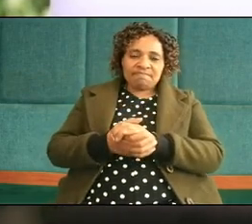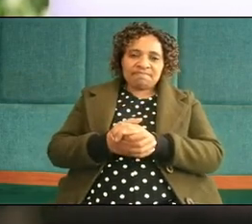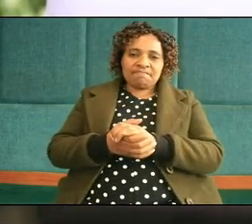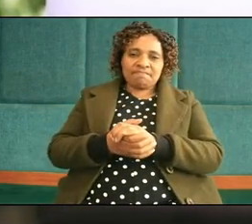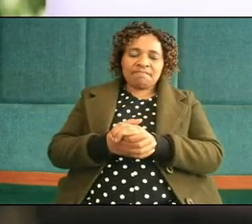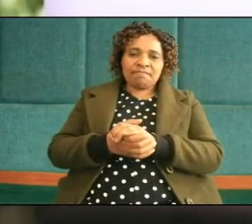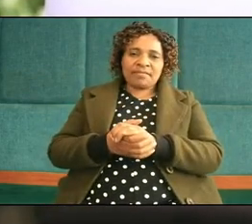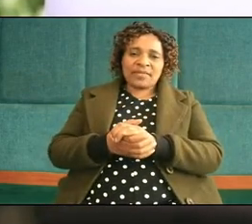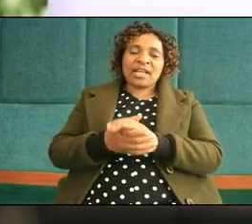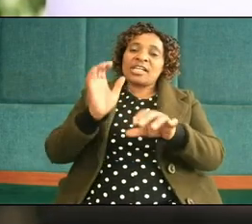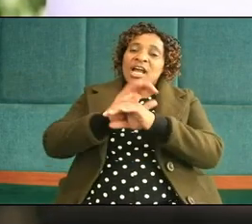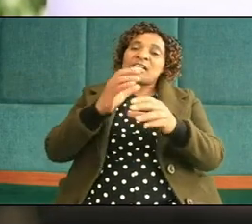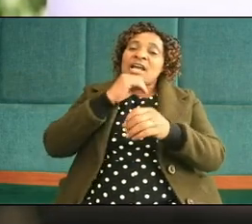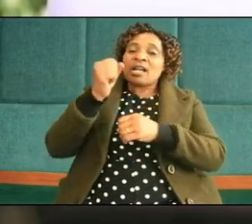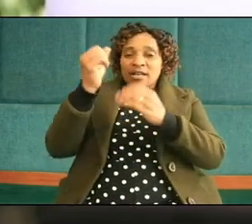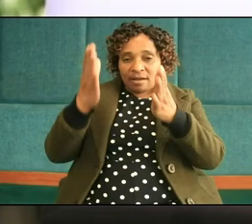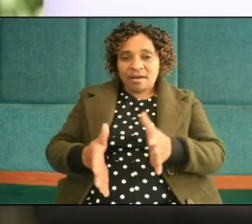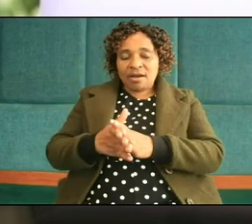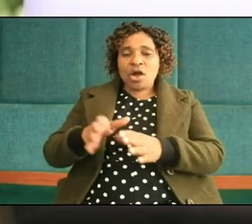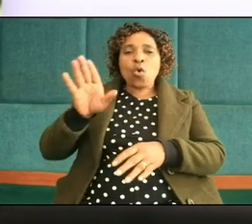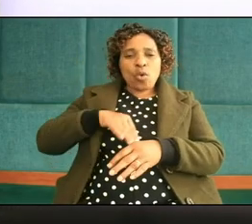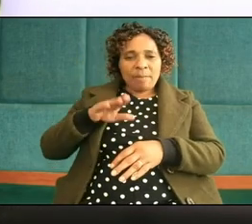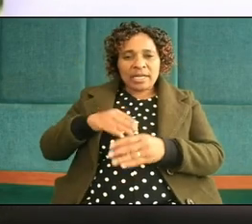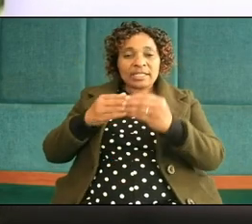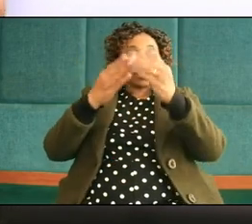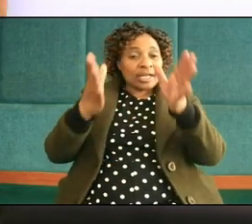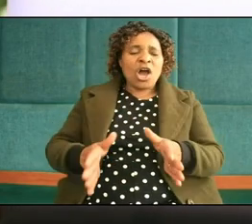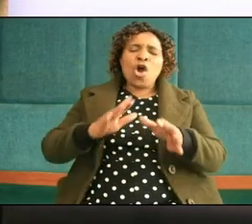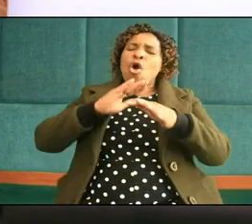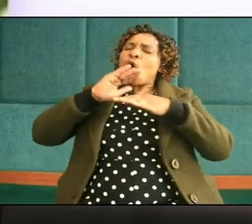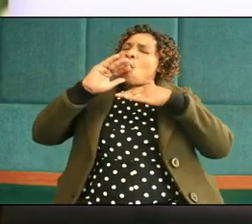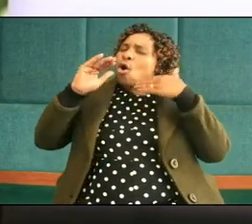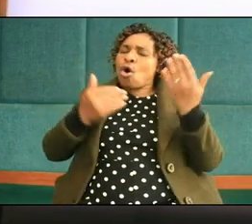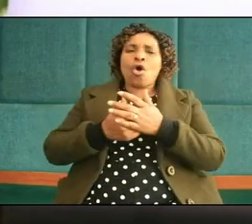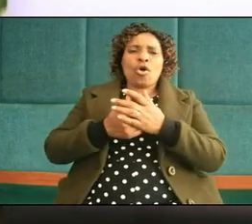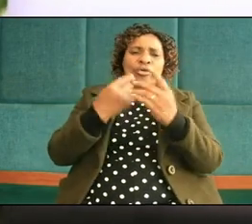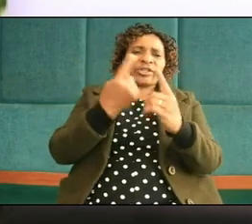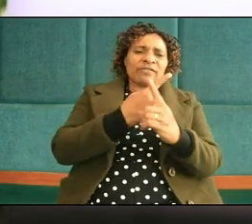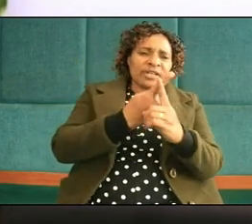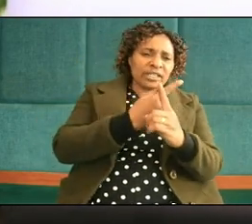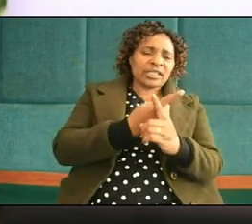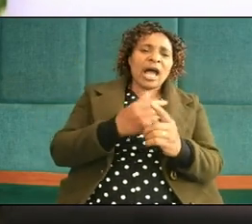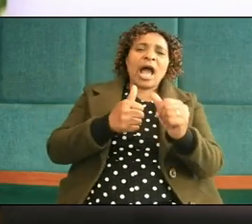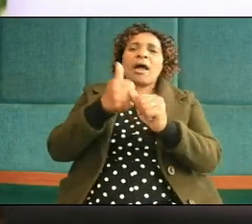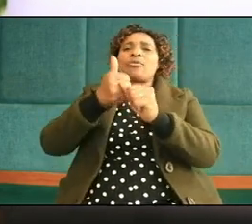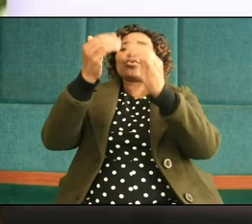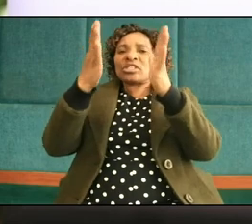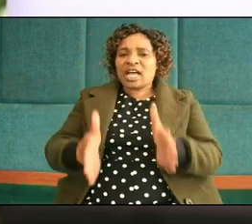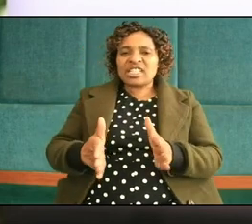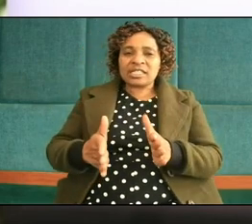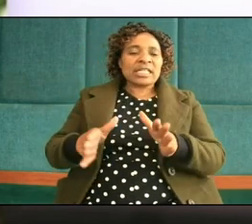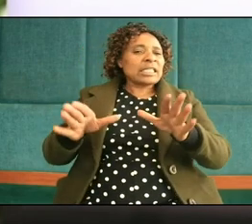church elder women leader all all all kind of abuse is not